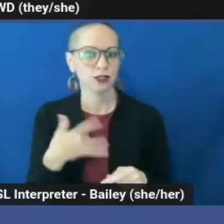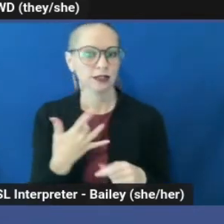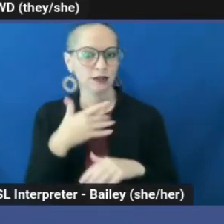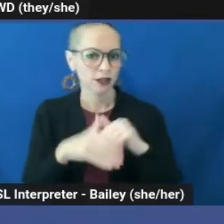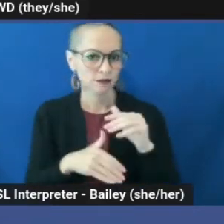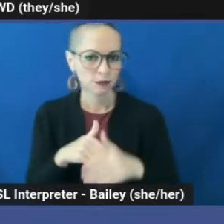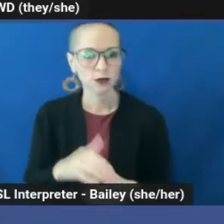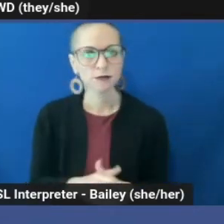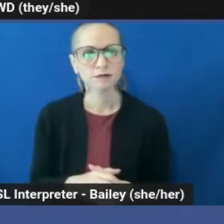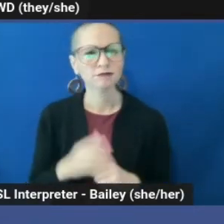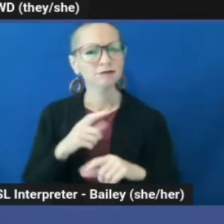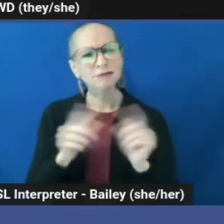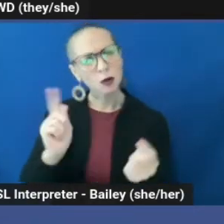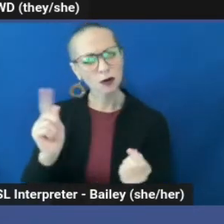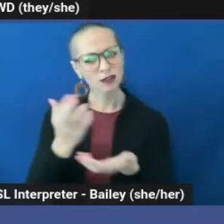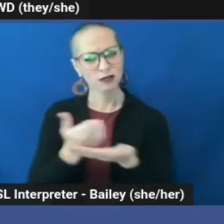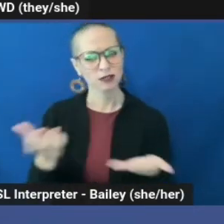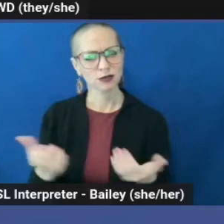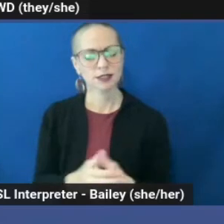But where are all the resources?